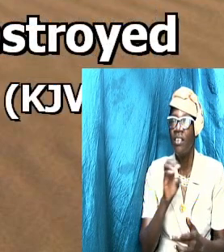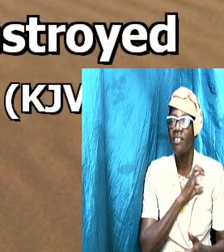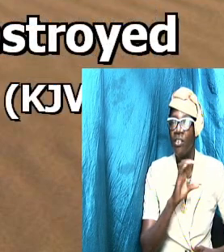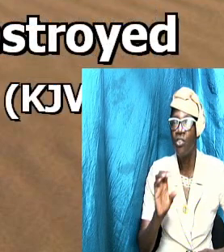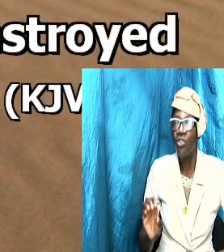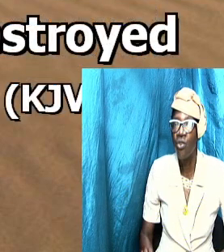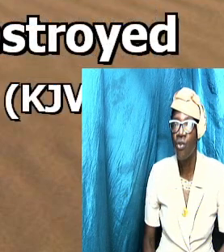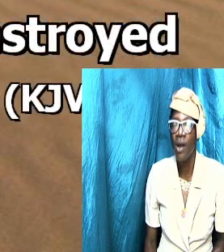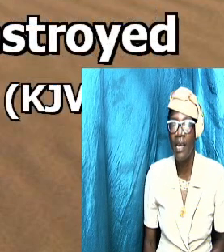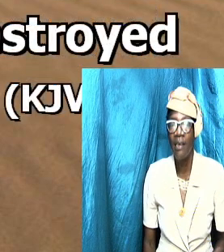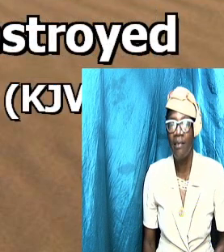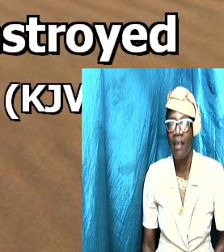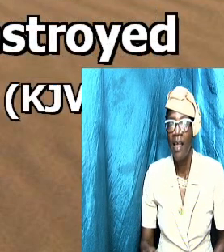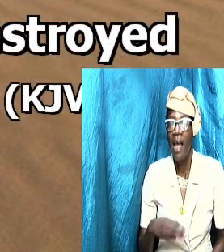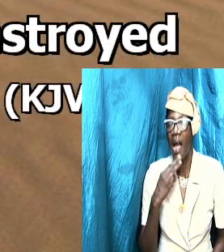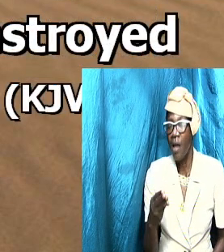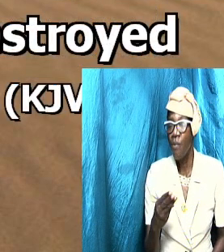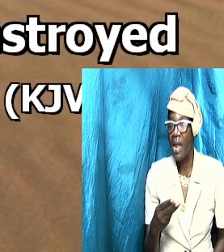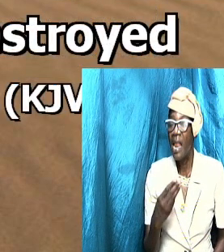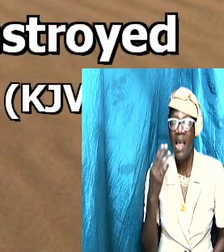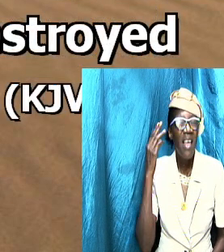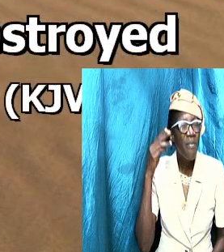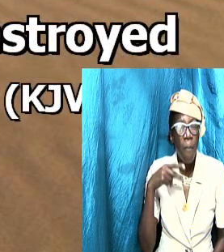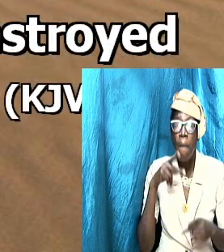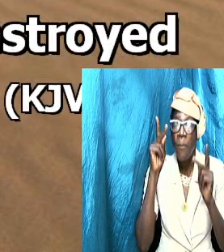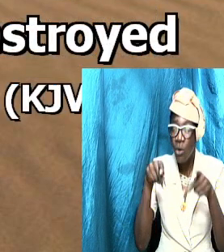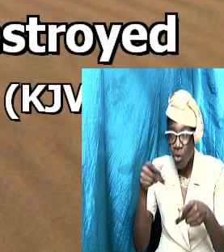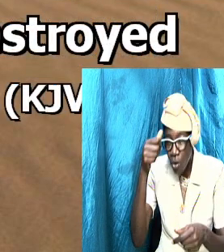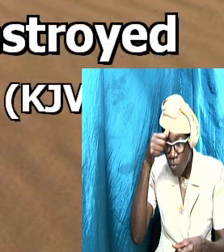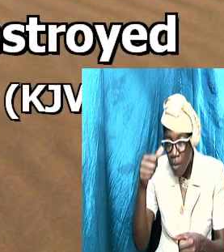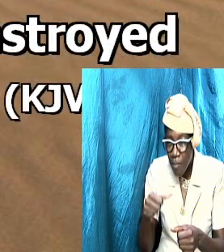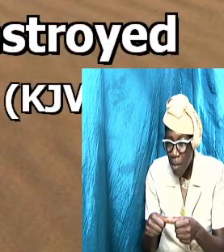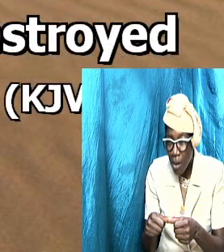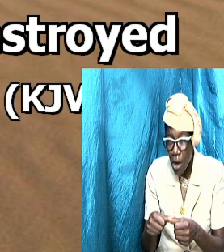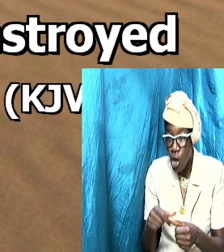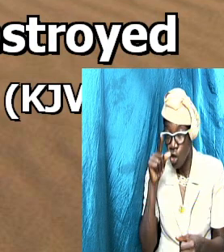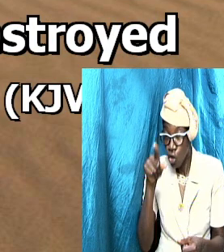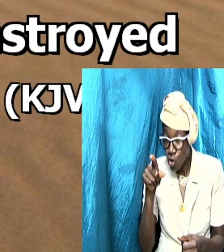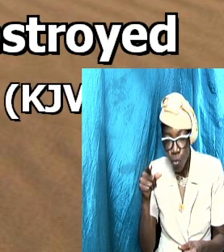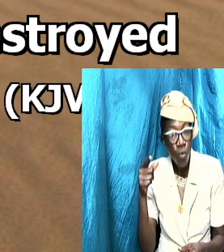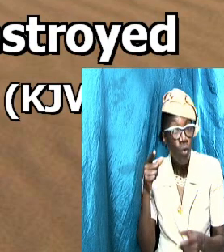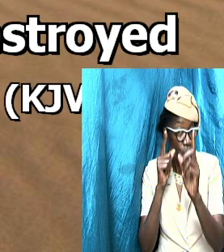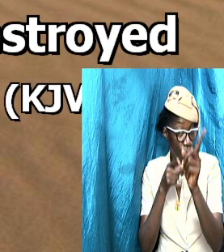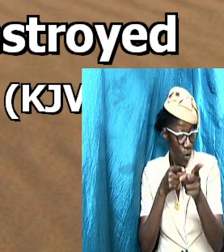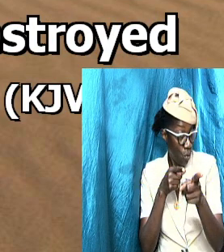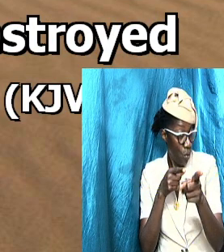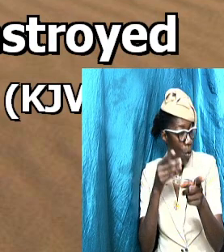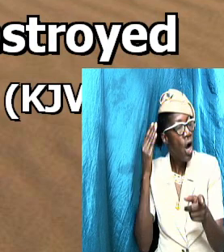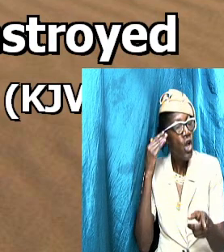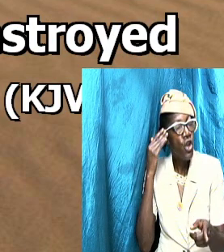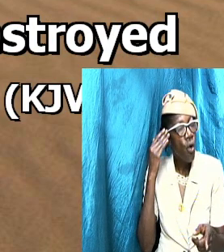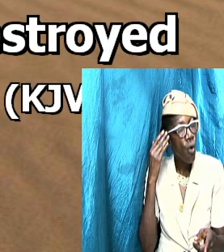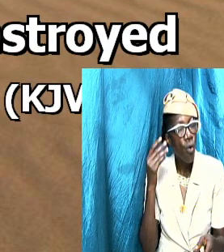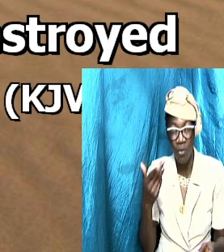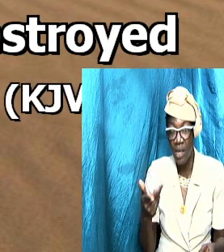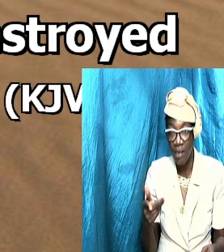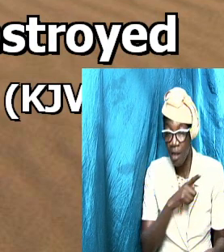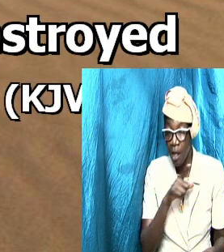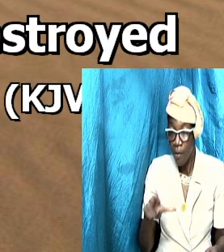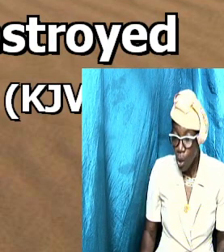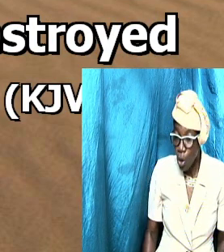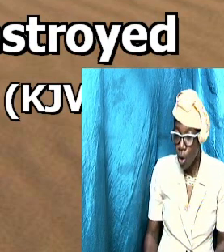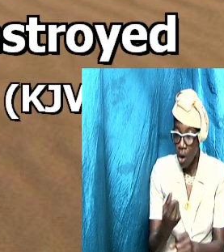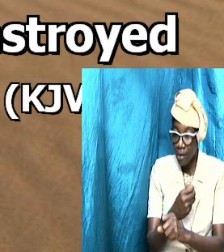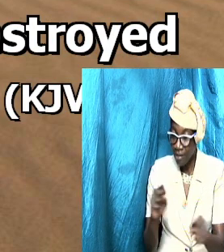I will therefore put you in remembrance though he once knew this how that the Lord having saved the